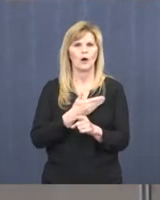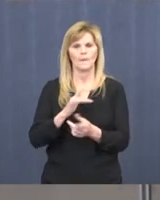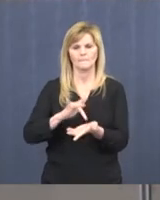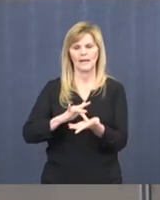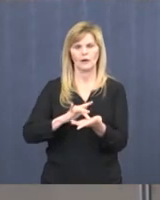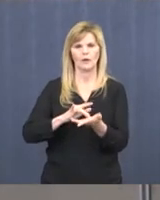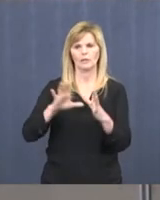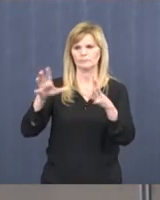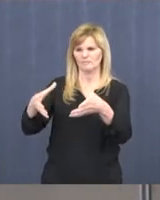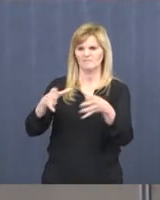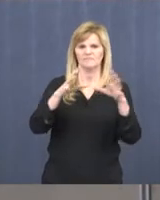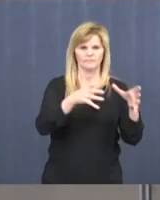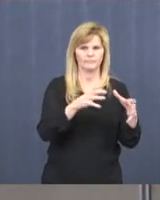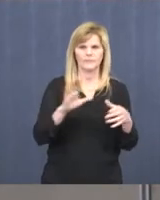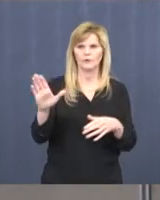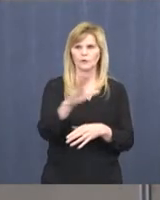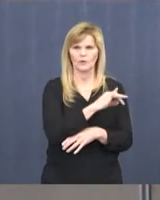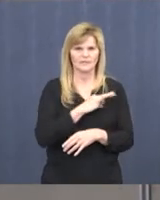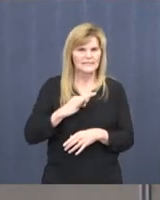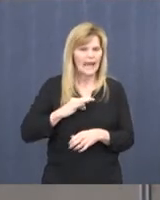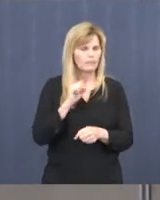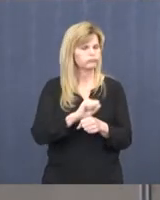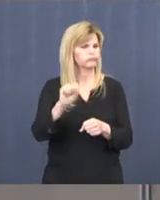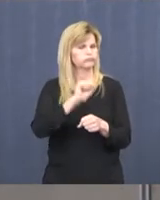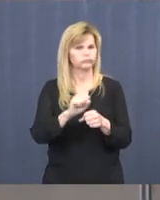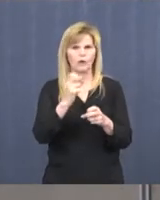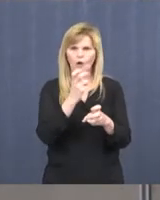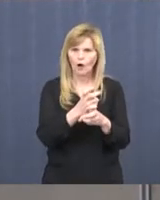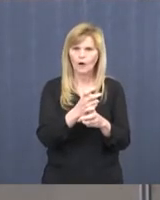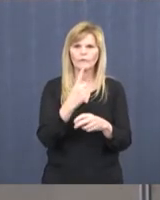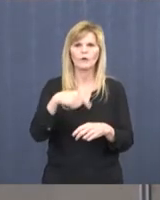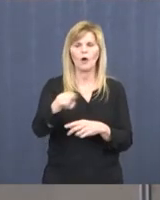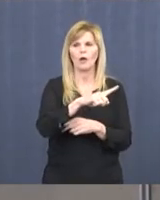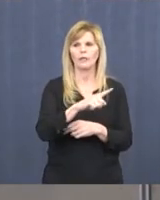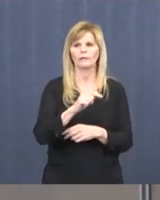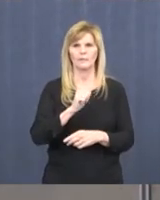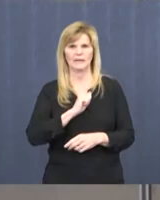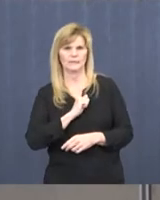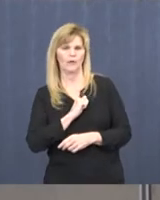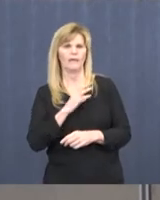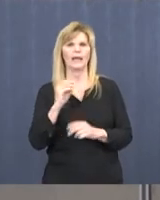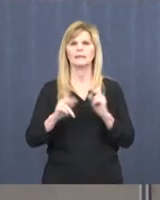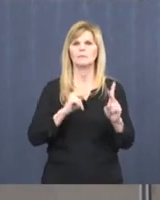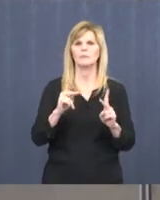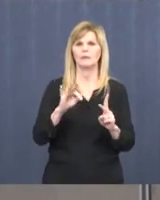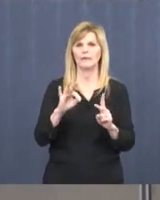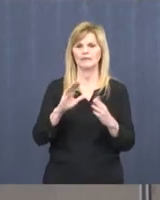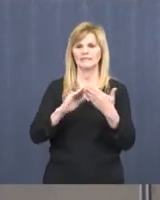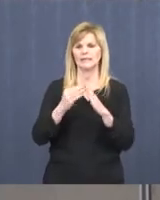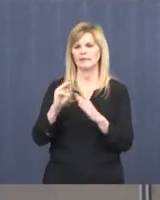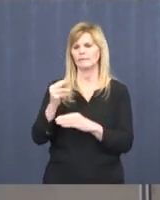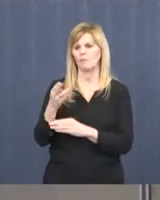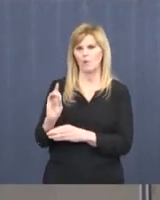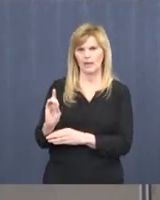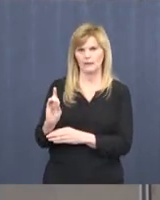entities and your staffs. Thank you very much on behalf of myself and the citizens of the City of Moorhead.